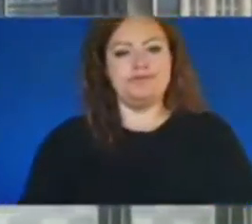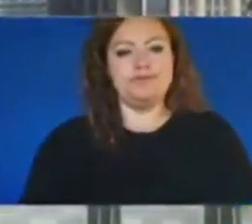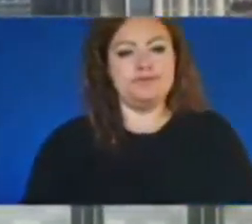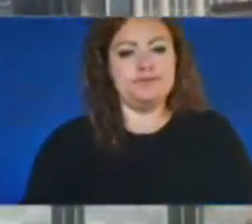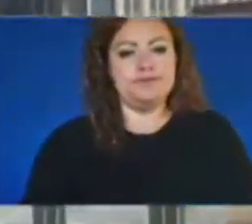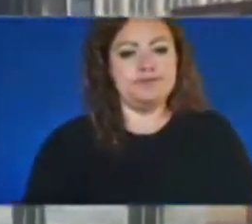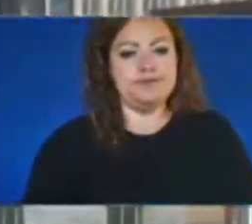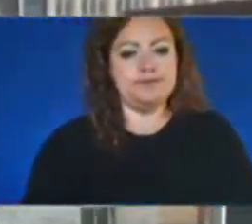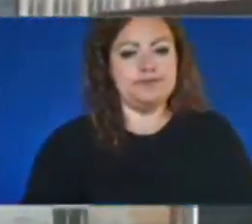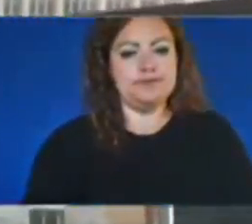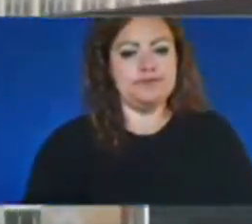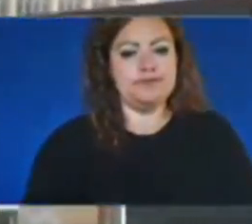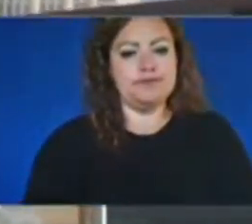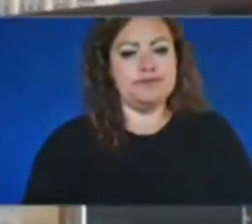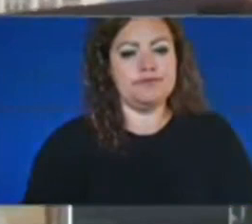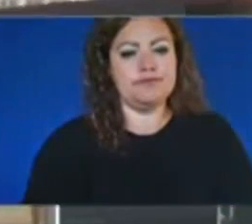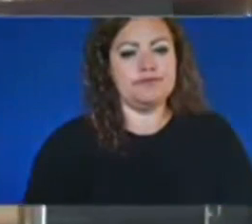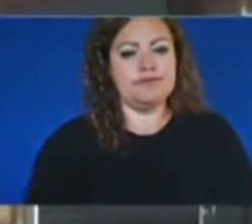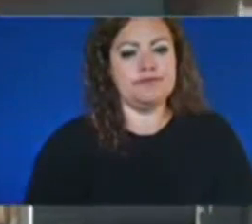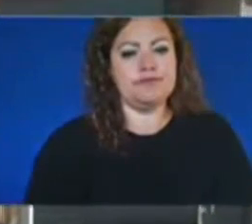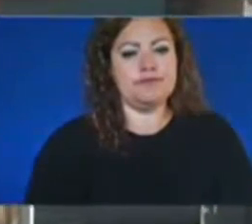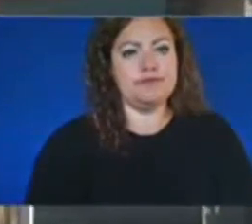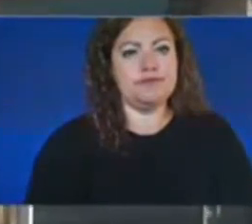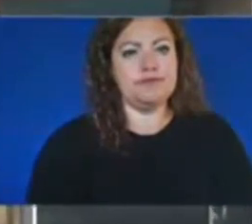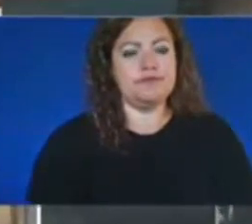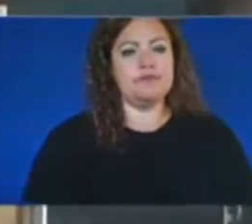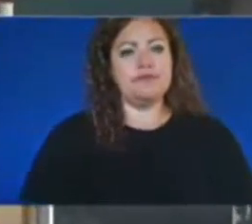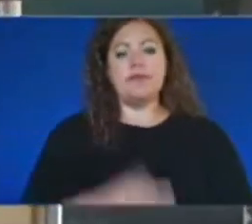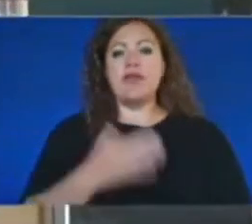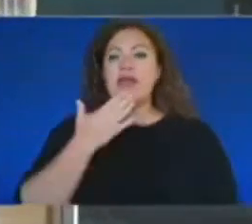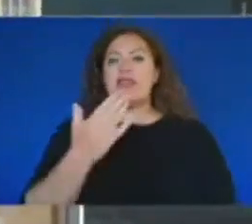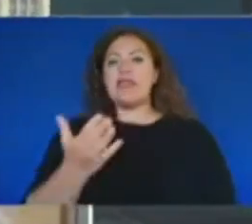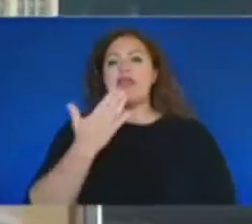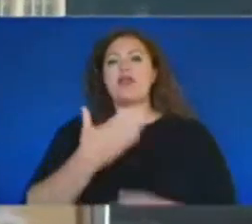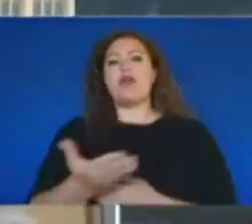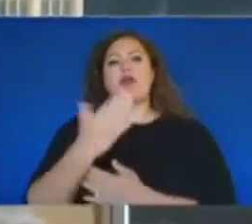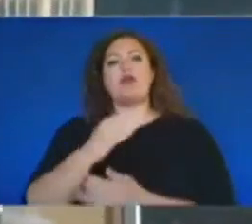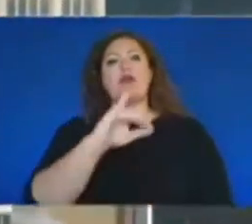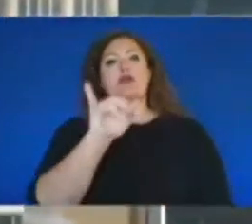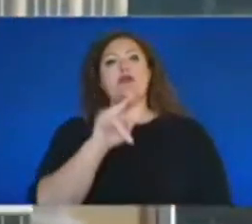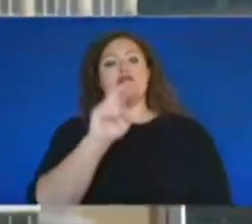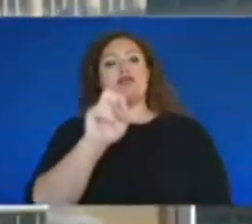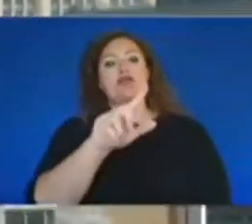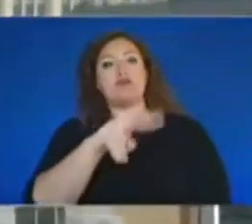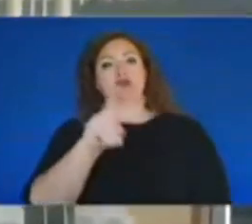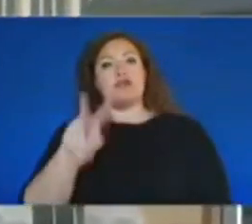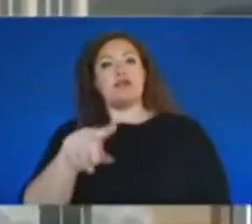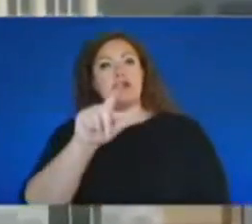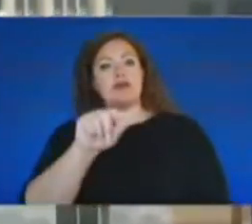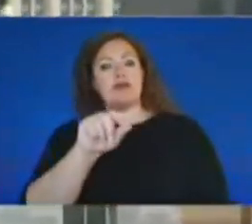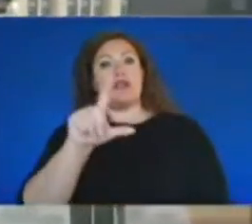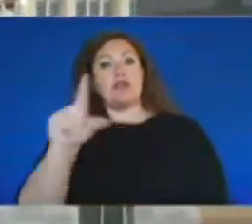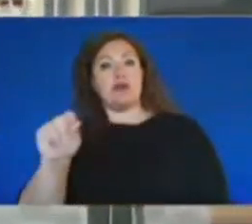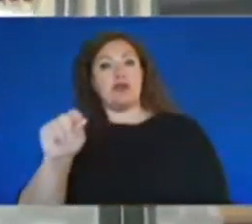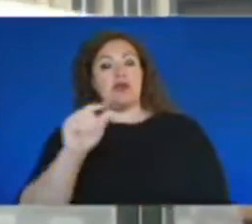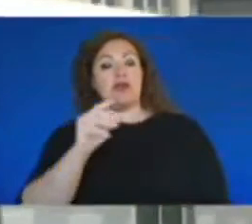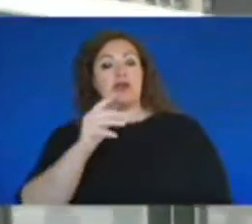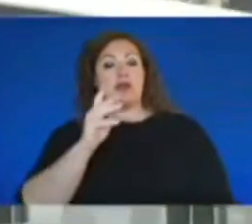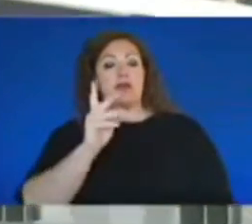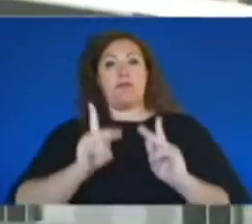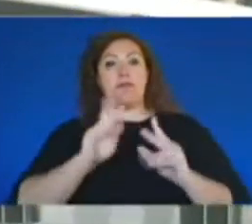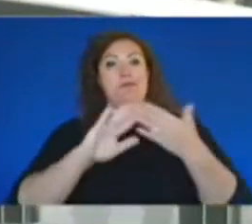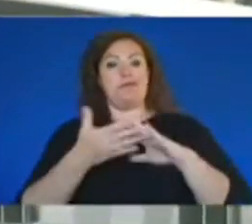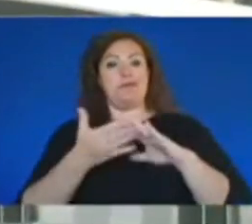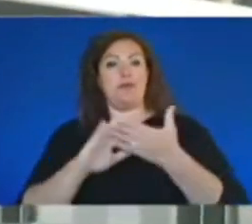Thank you, sir. Good morning. On June 22nd of 2020, our community members were gathered in the street in a Juneteenth